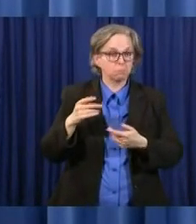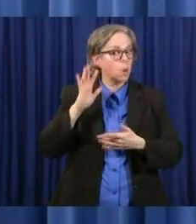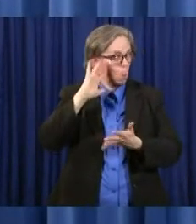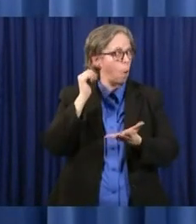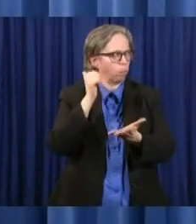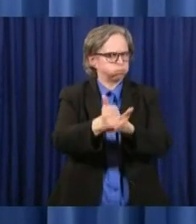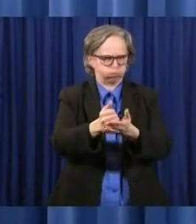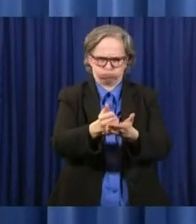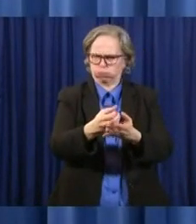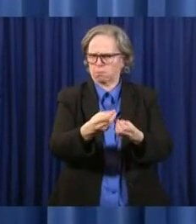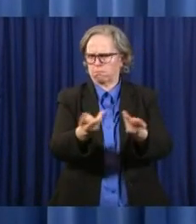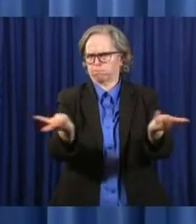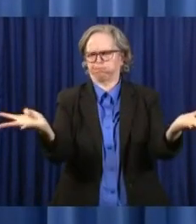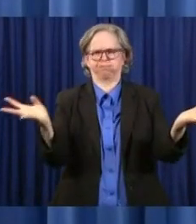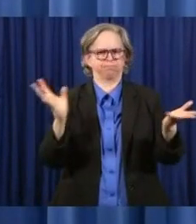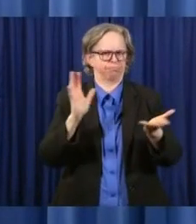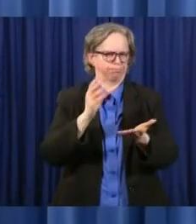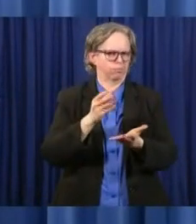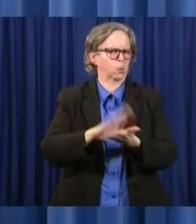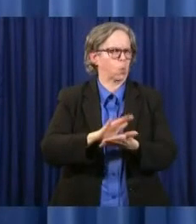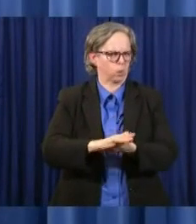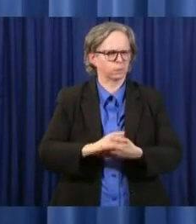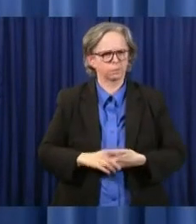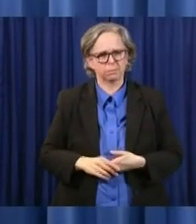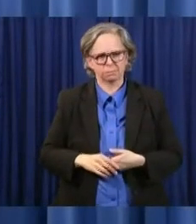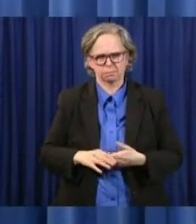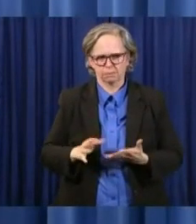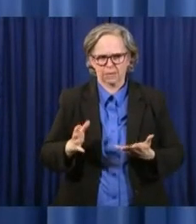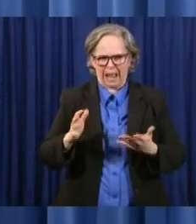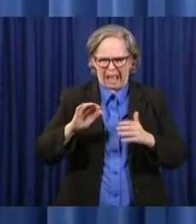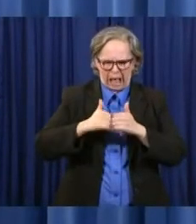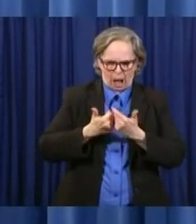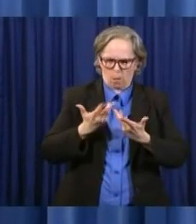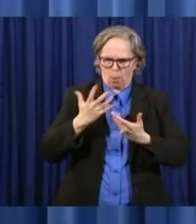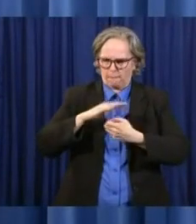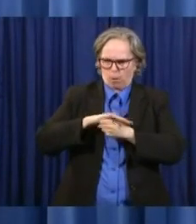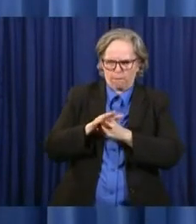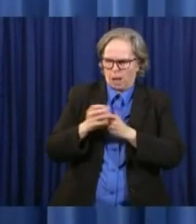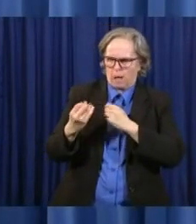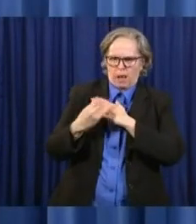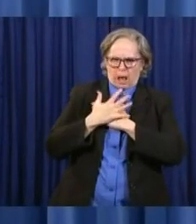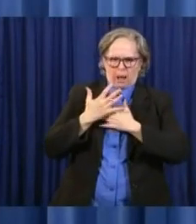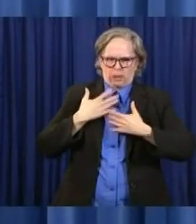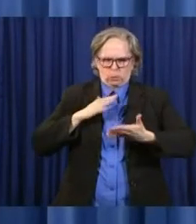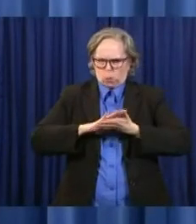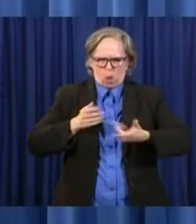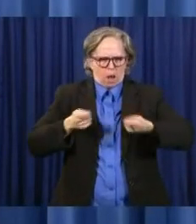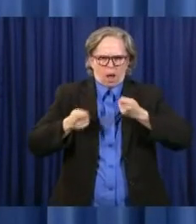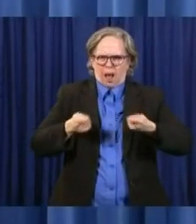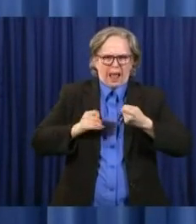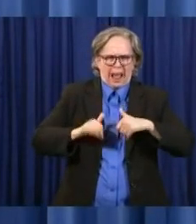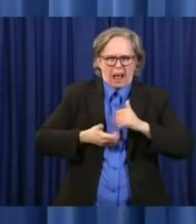the schools as they deal with the coronavirus, as they deal with this reduction.